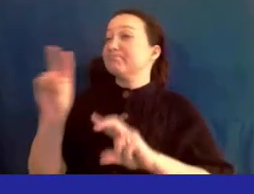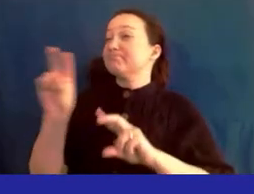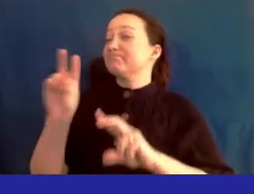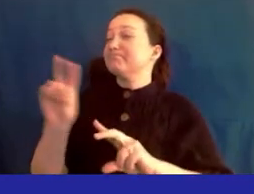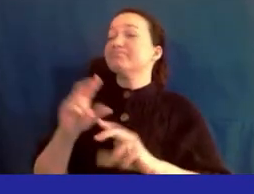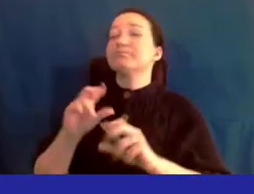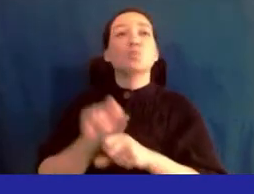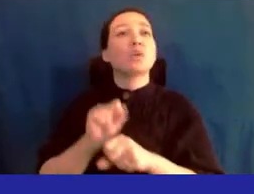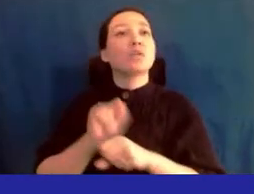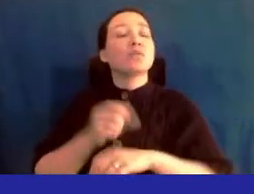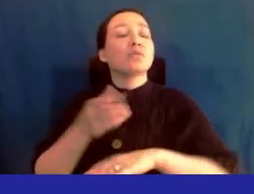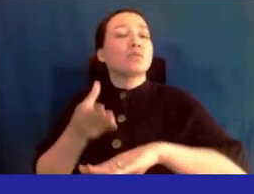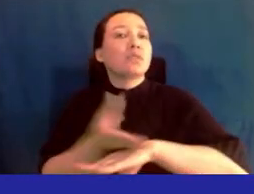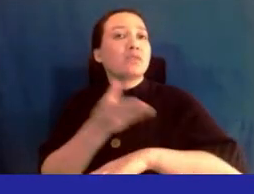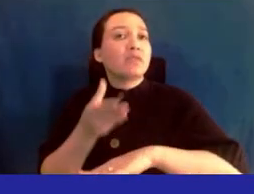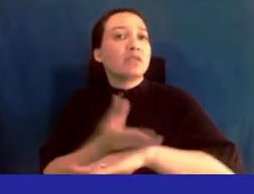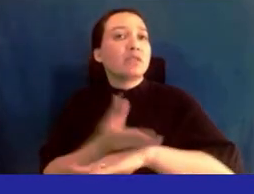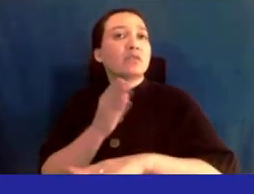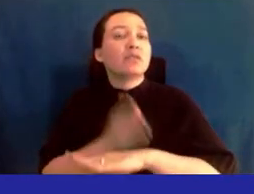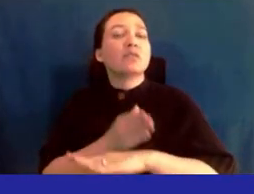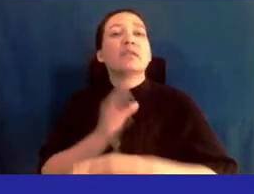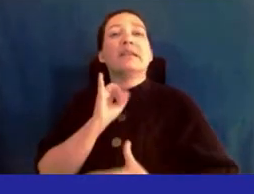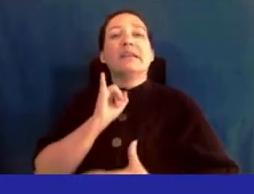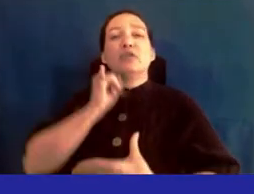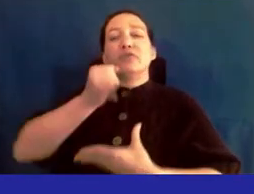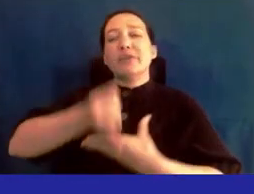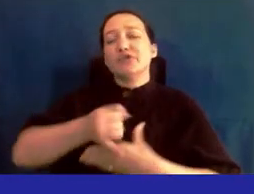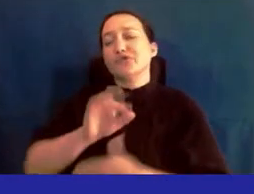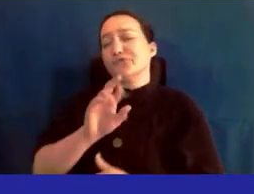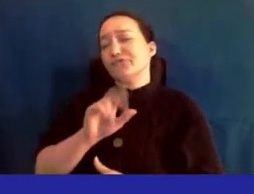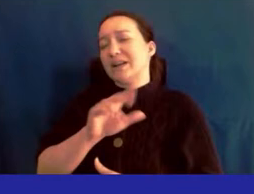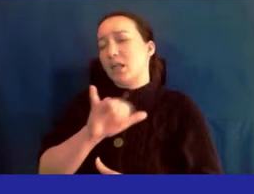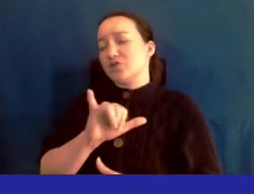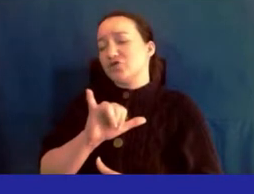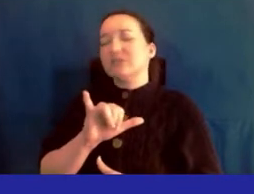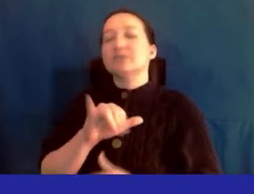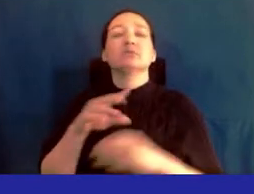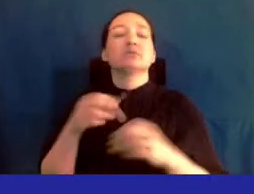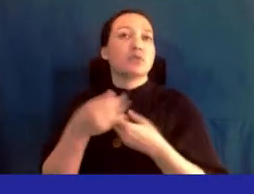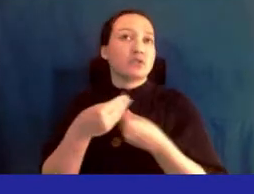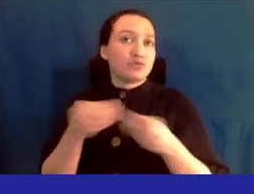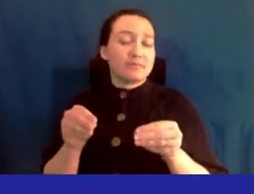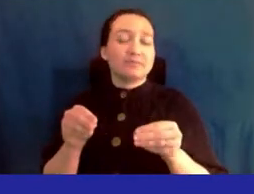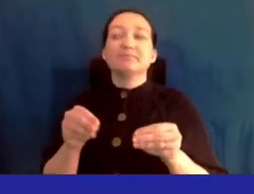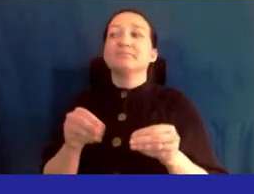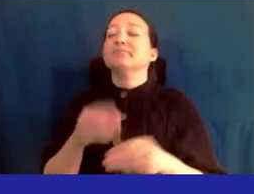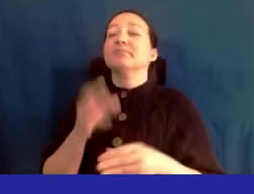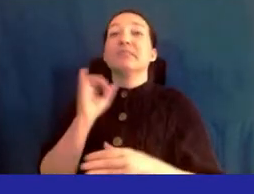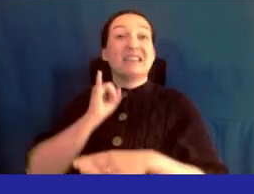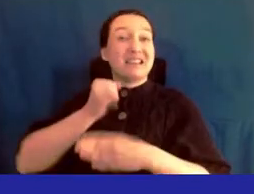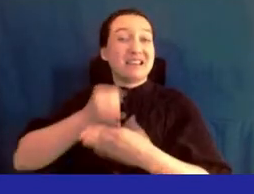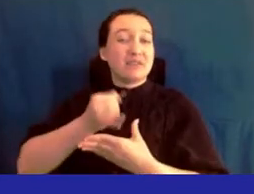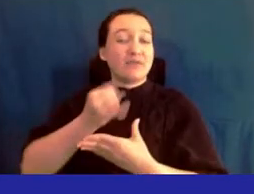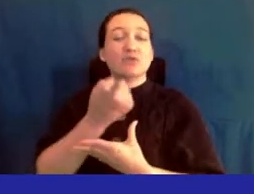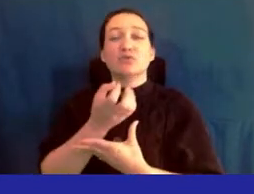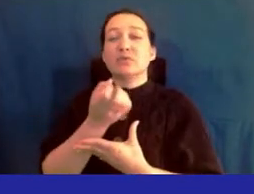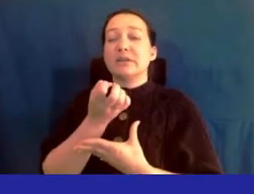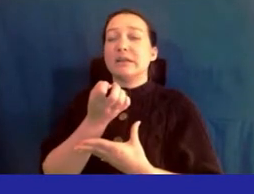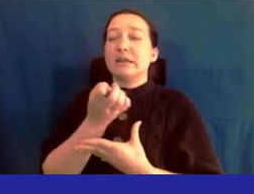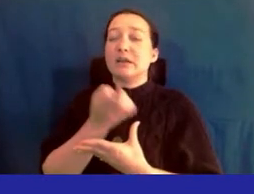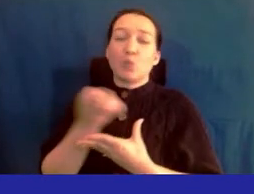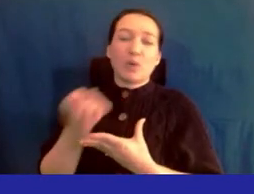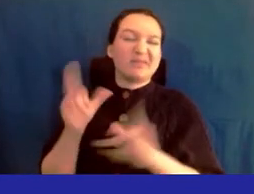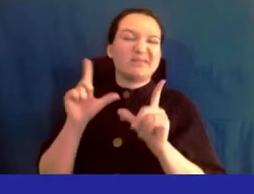towards renovation of our interventional radiology suite the interventional radiology equipment has reached this end of life